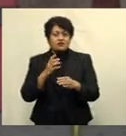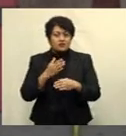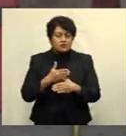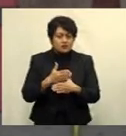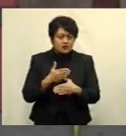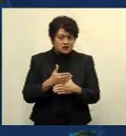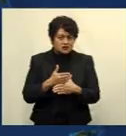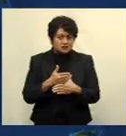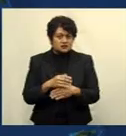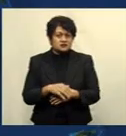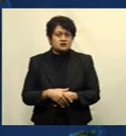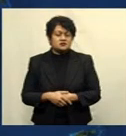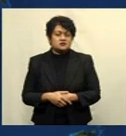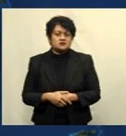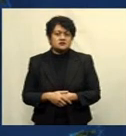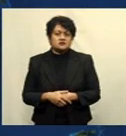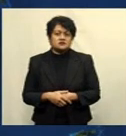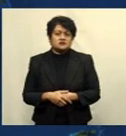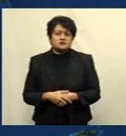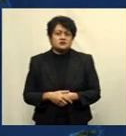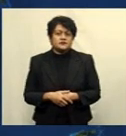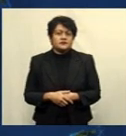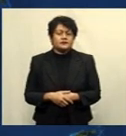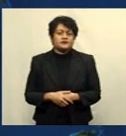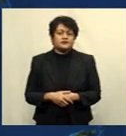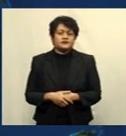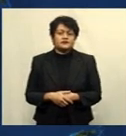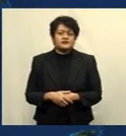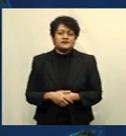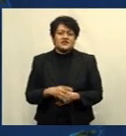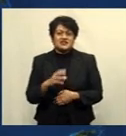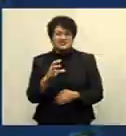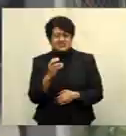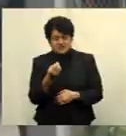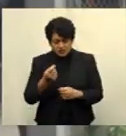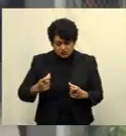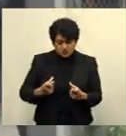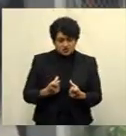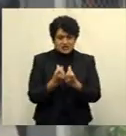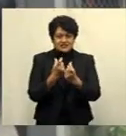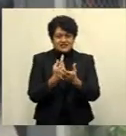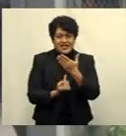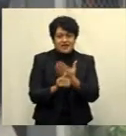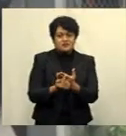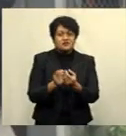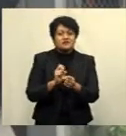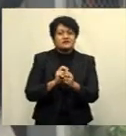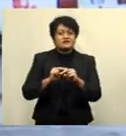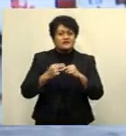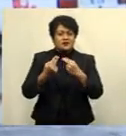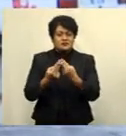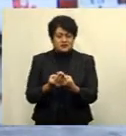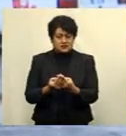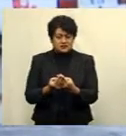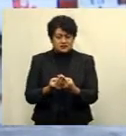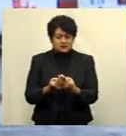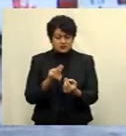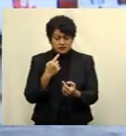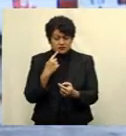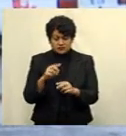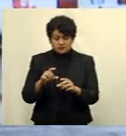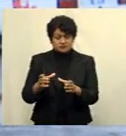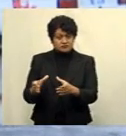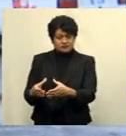some kind of challenges facing the family. The clinic has also seen an increase in